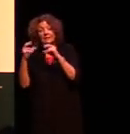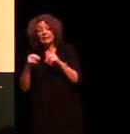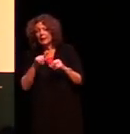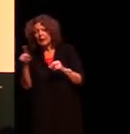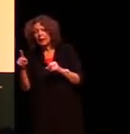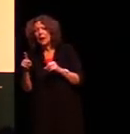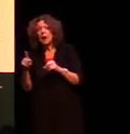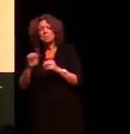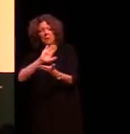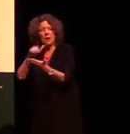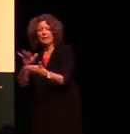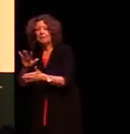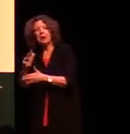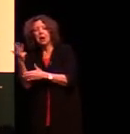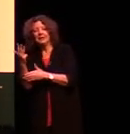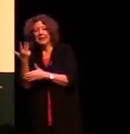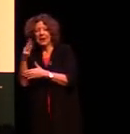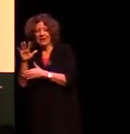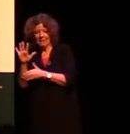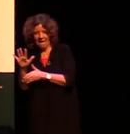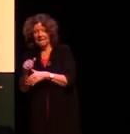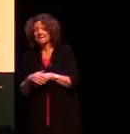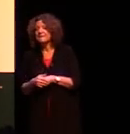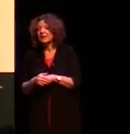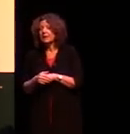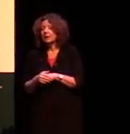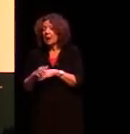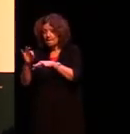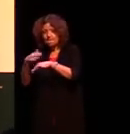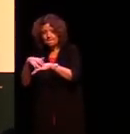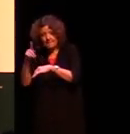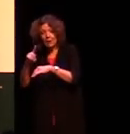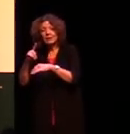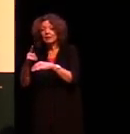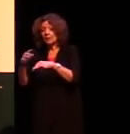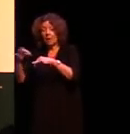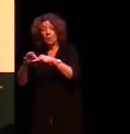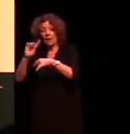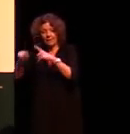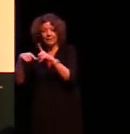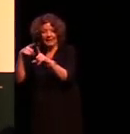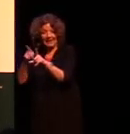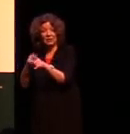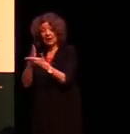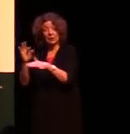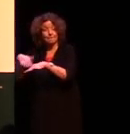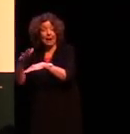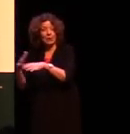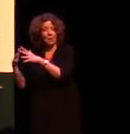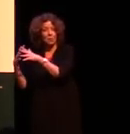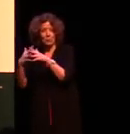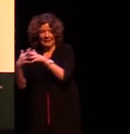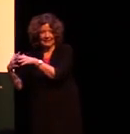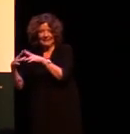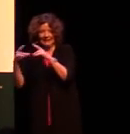1995, where I promised a woman I would marry her the following year, which I did, I got married out in Western Sydney.